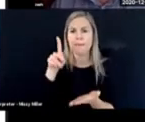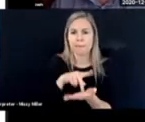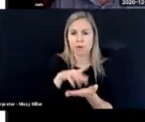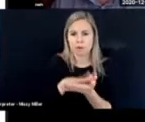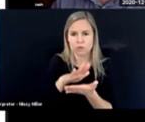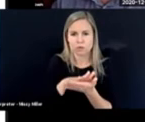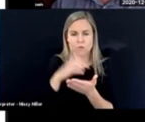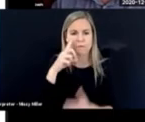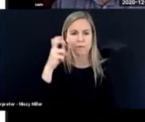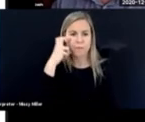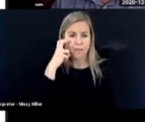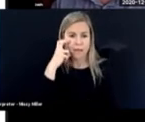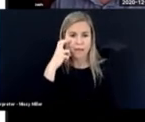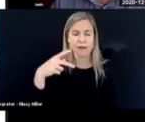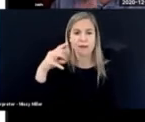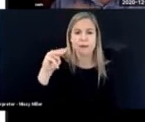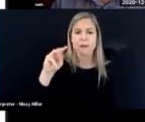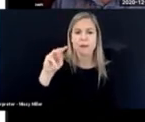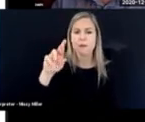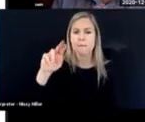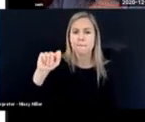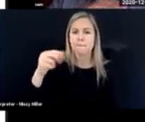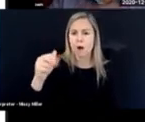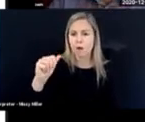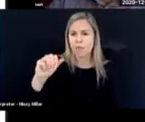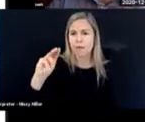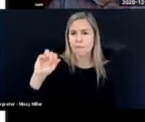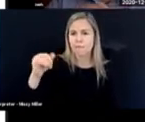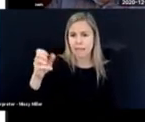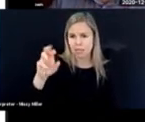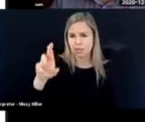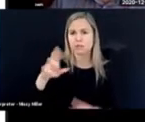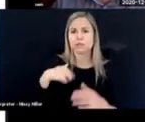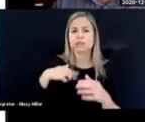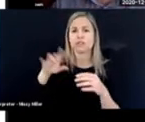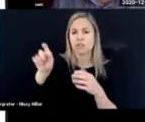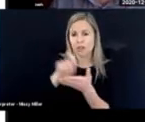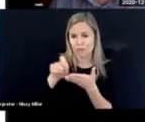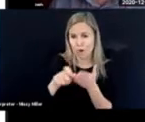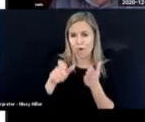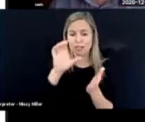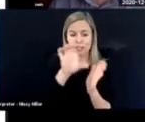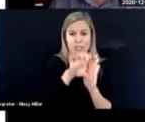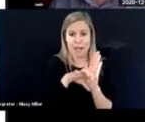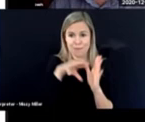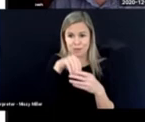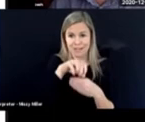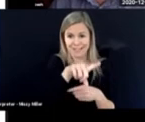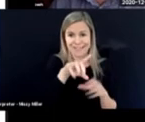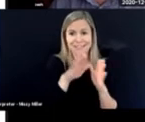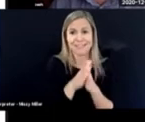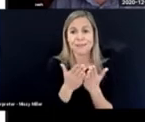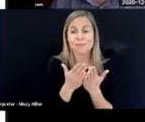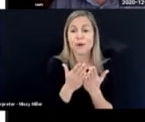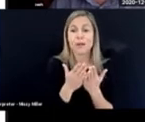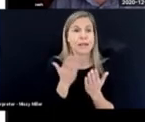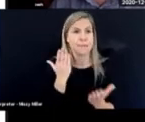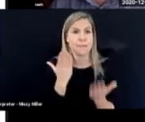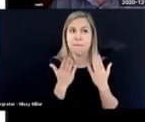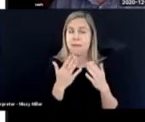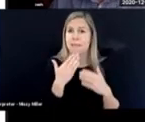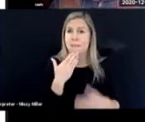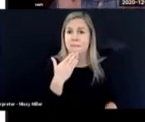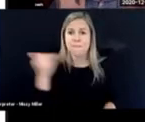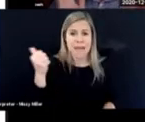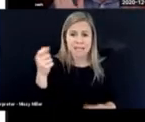for the Blind, Martha Majors, has written a chapter in the book that, to me, is probably the